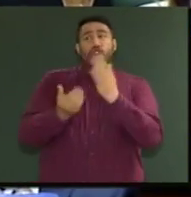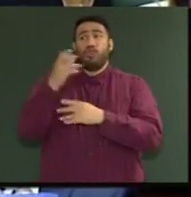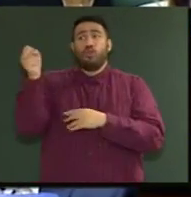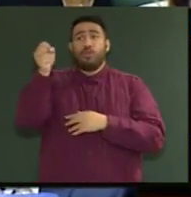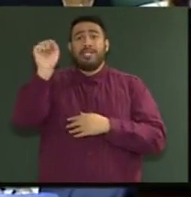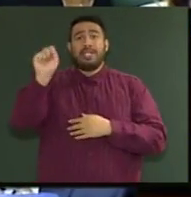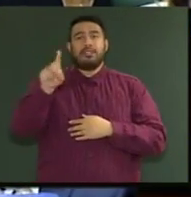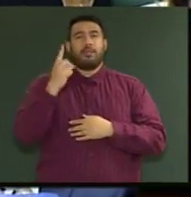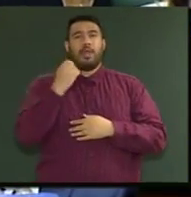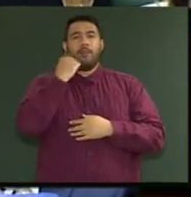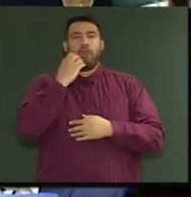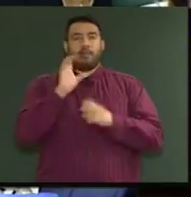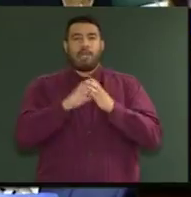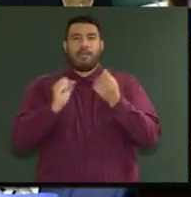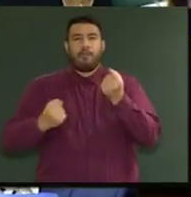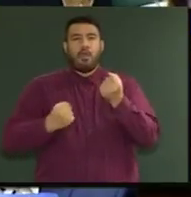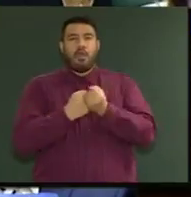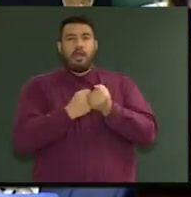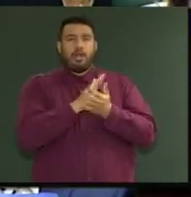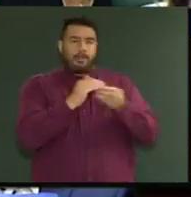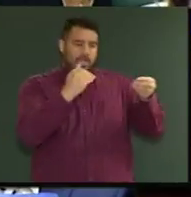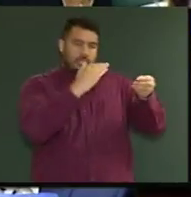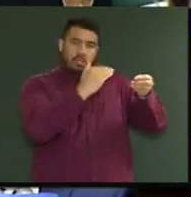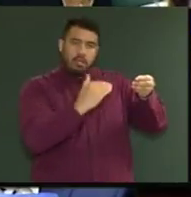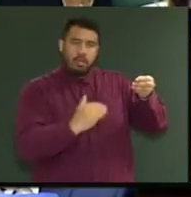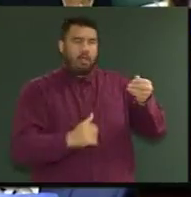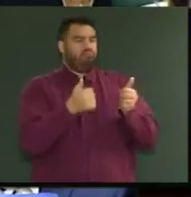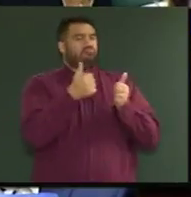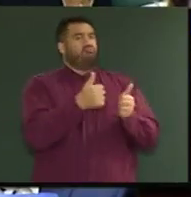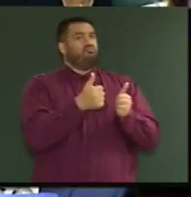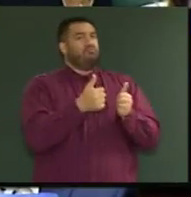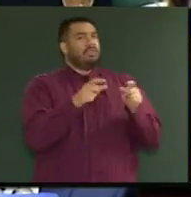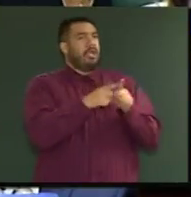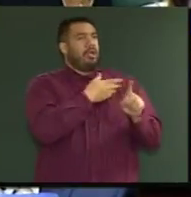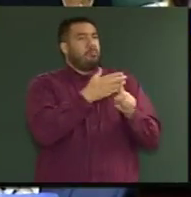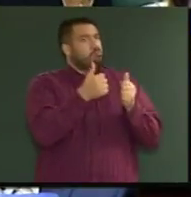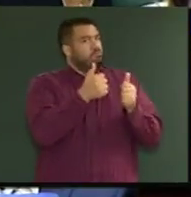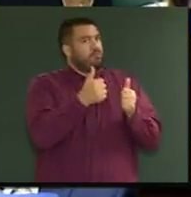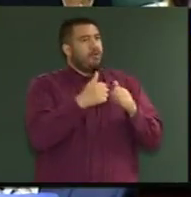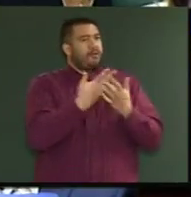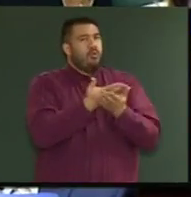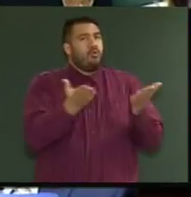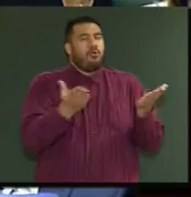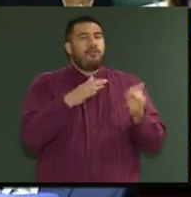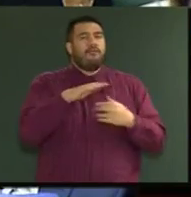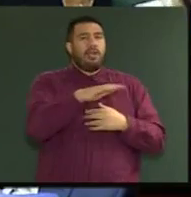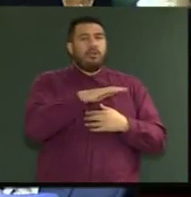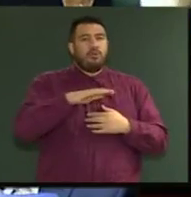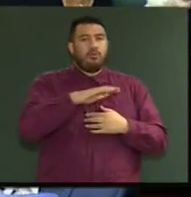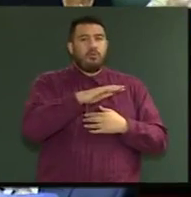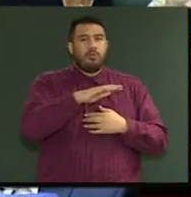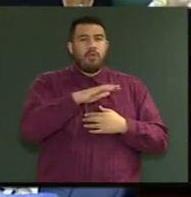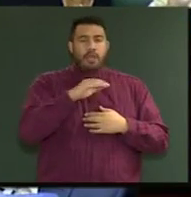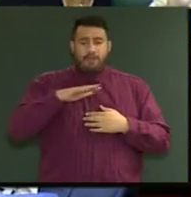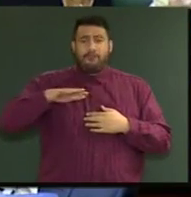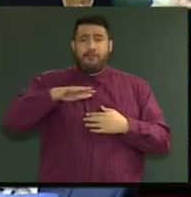Māori Party, there are some real goodies in this budget for the whānau. Mr Speaker, whānau have always been at